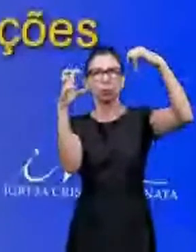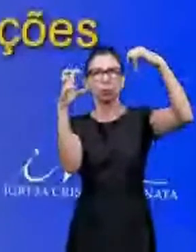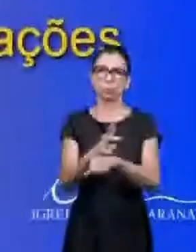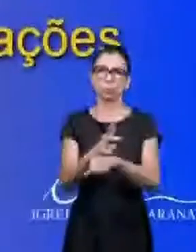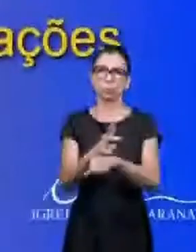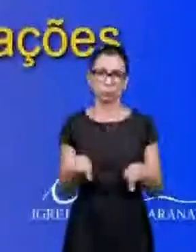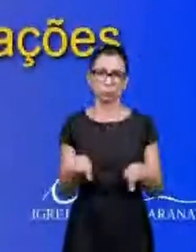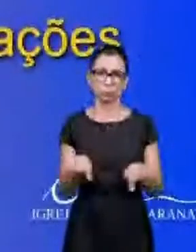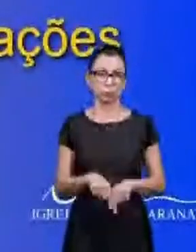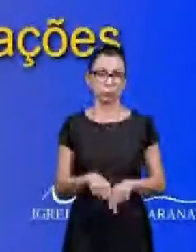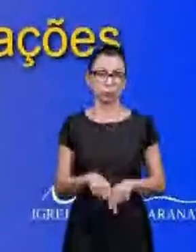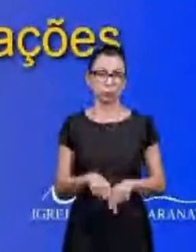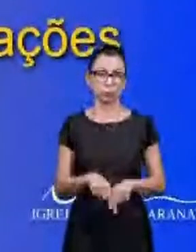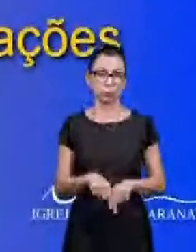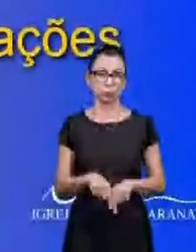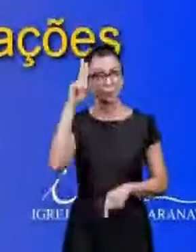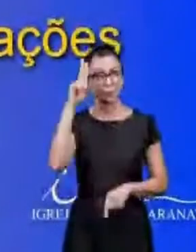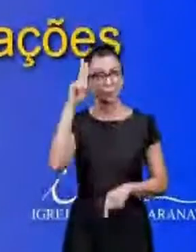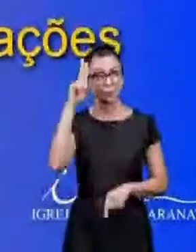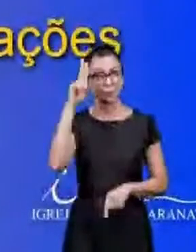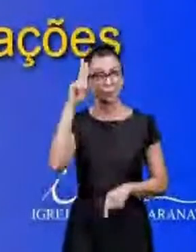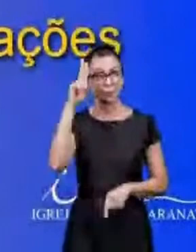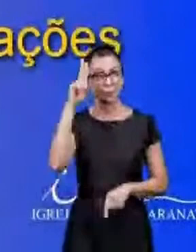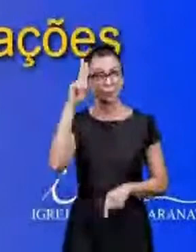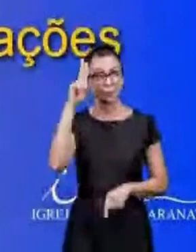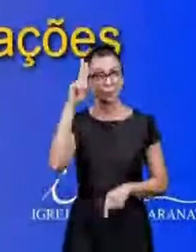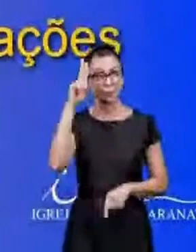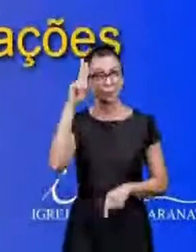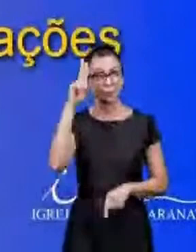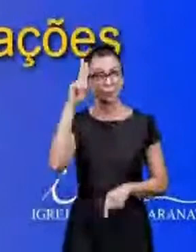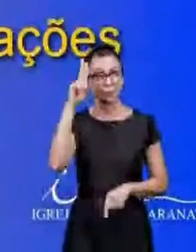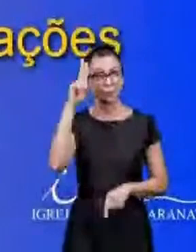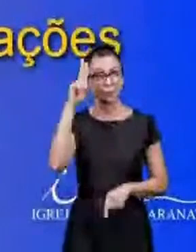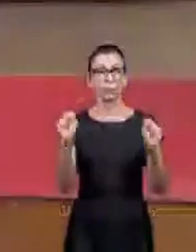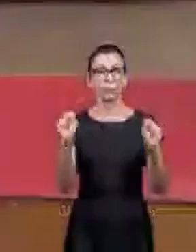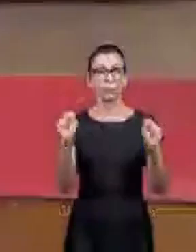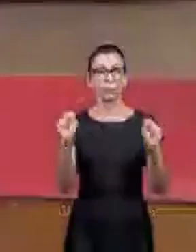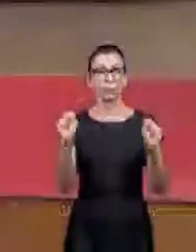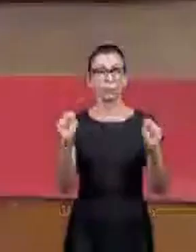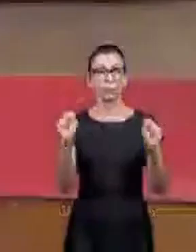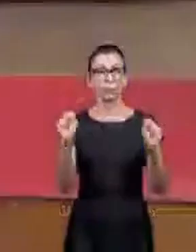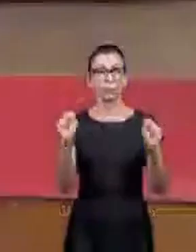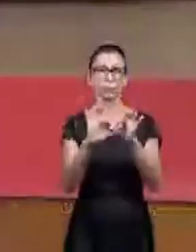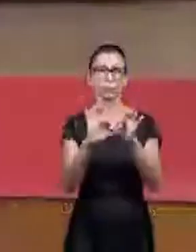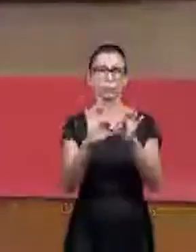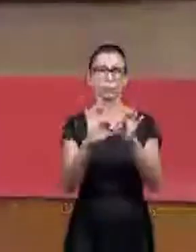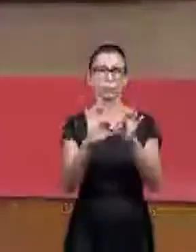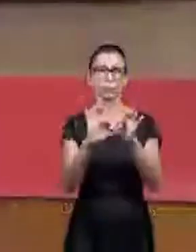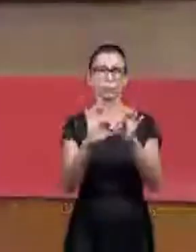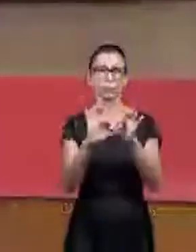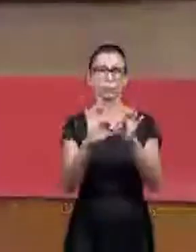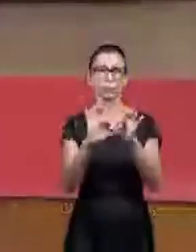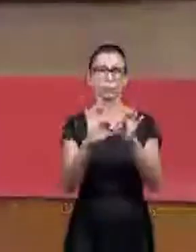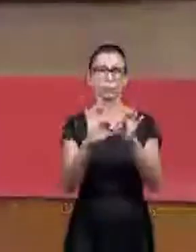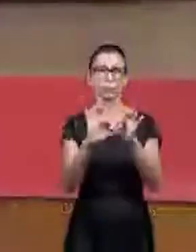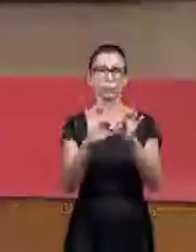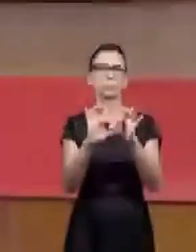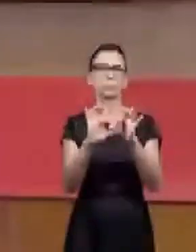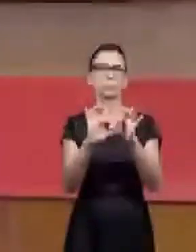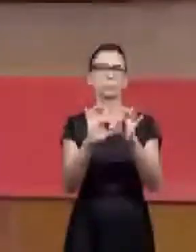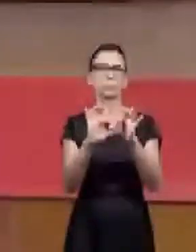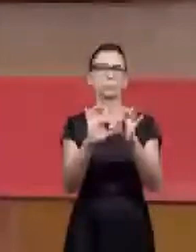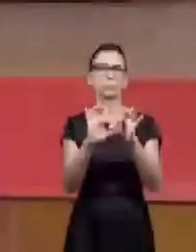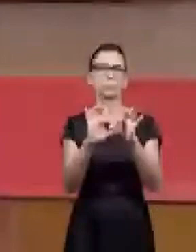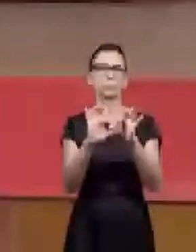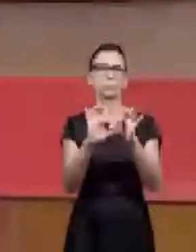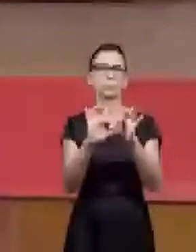We can see all that these systems, they are all integrated. The radio, the YouTube, the satellite, social media.